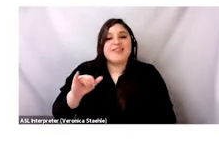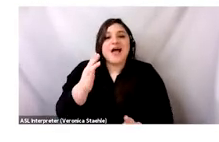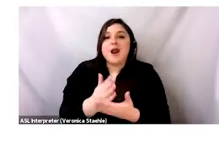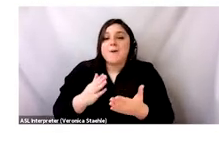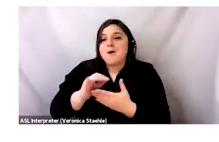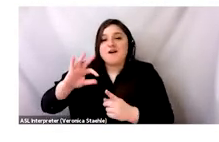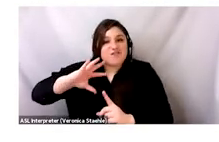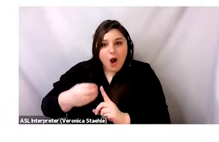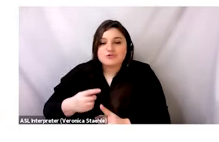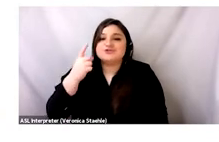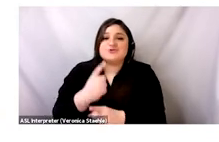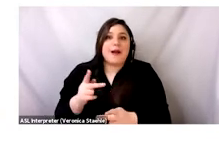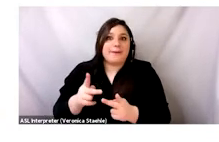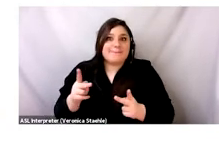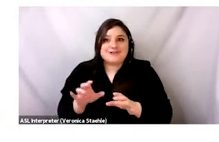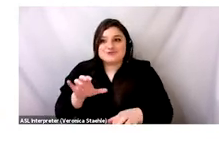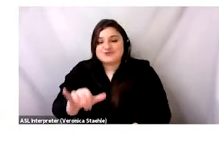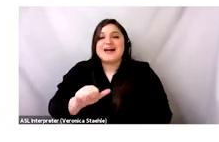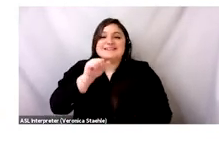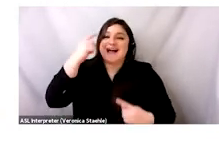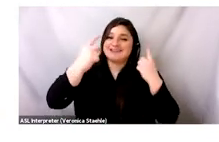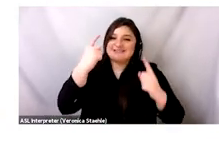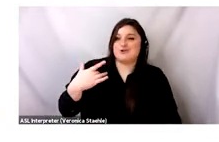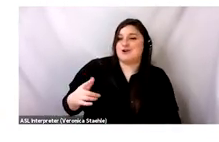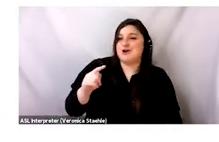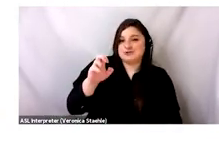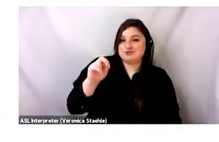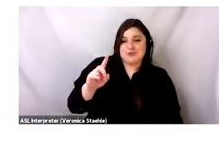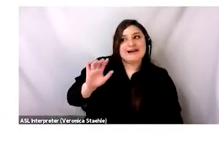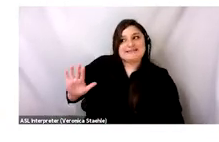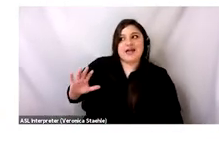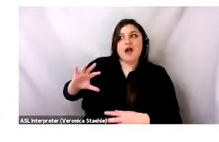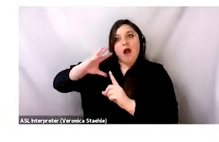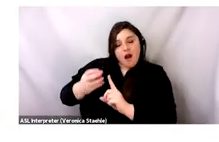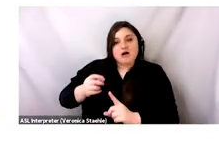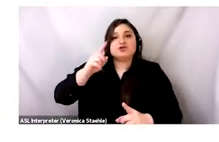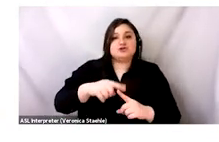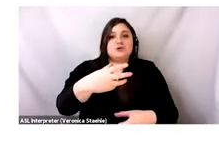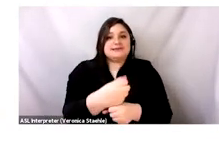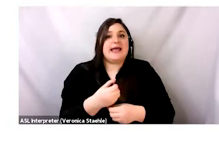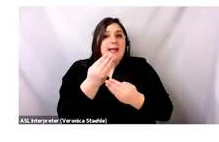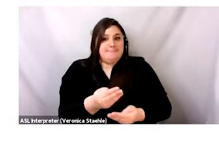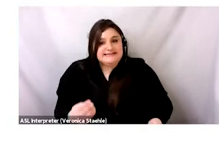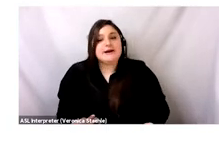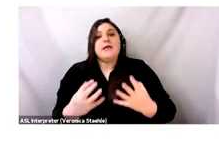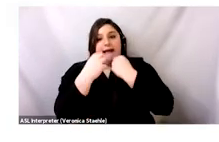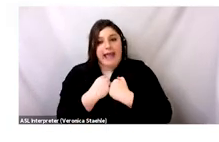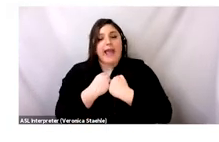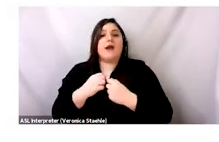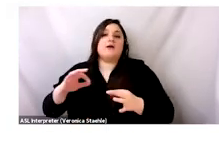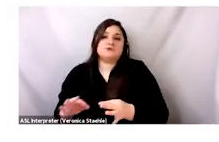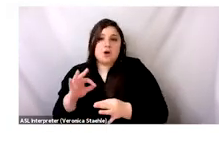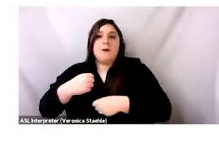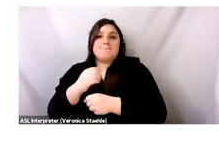designer is upcycling stuff from Consumanto, right? It's the culture to do so. It's not really a trend. And I think that a lot of